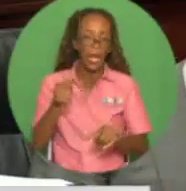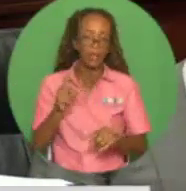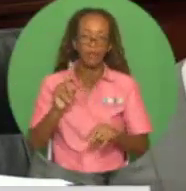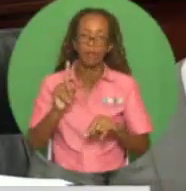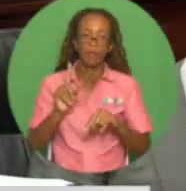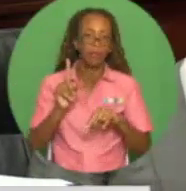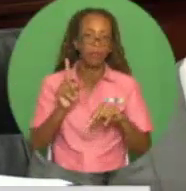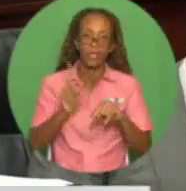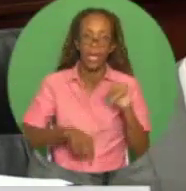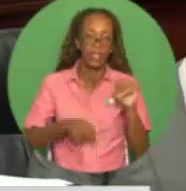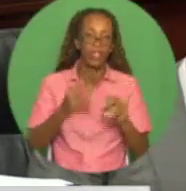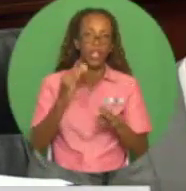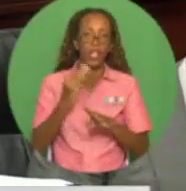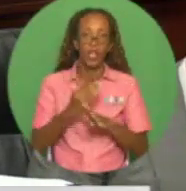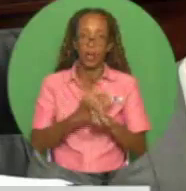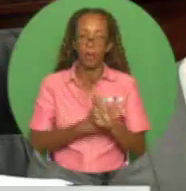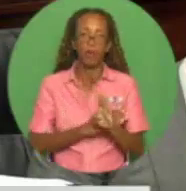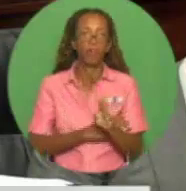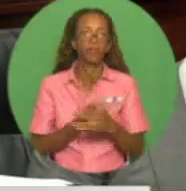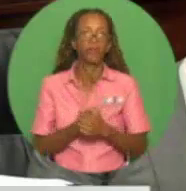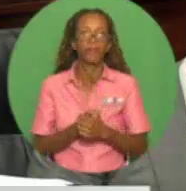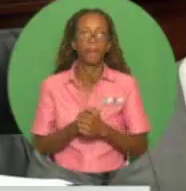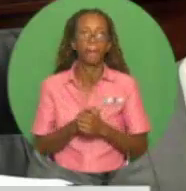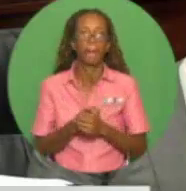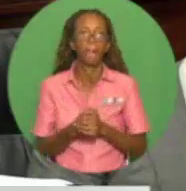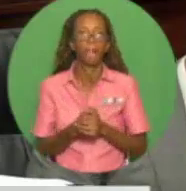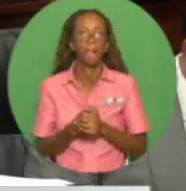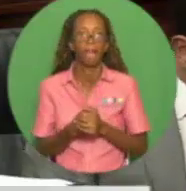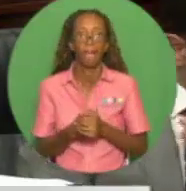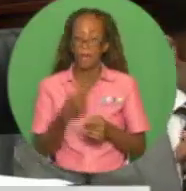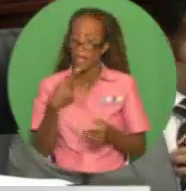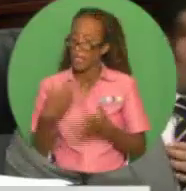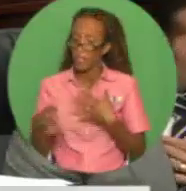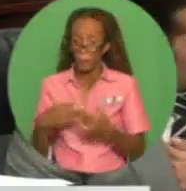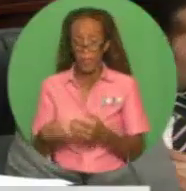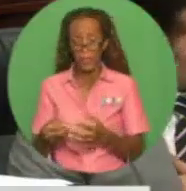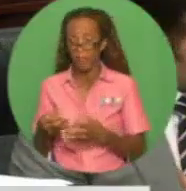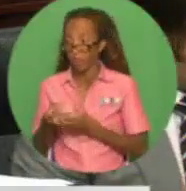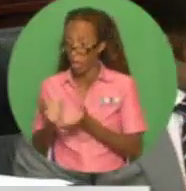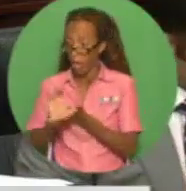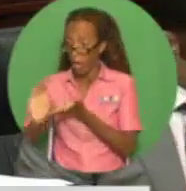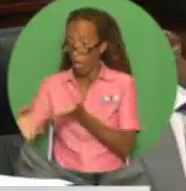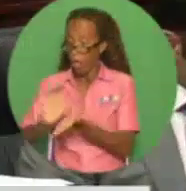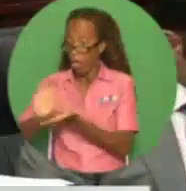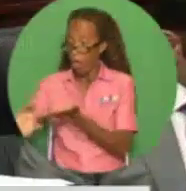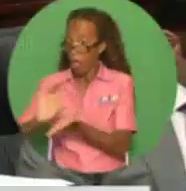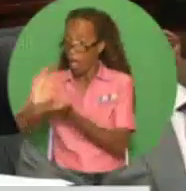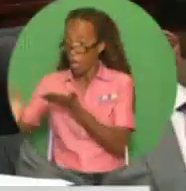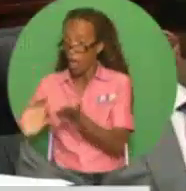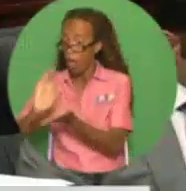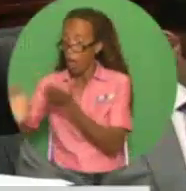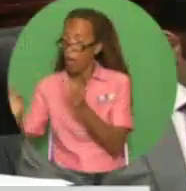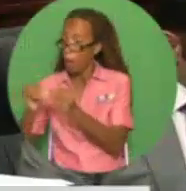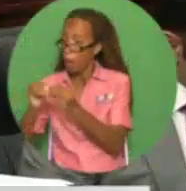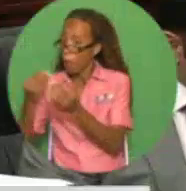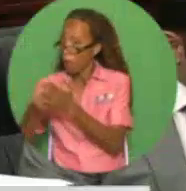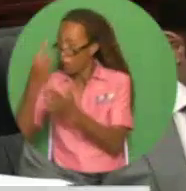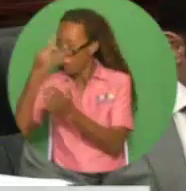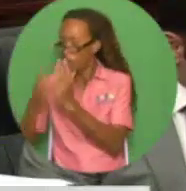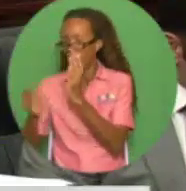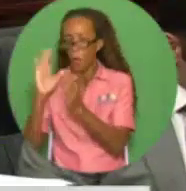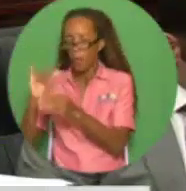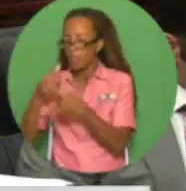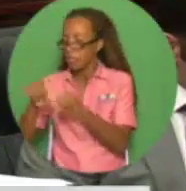improved even if billions of dollars in capital are injected into the company, which capital is simply not available.